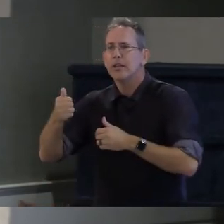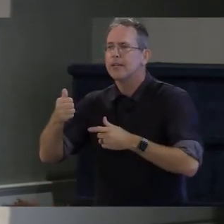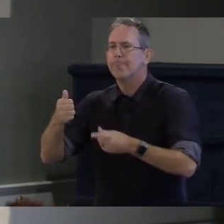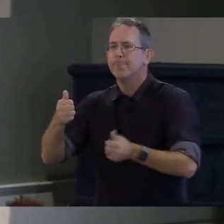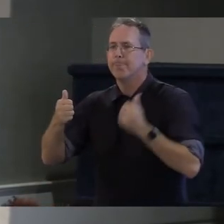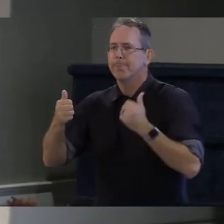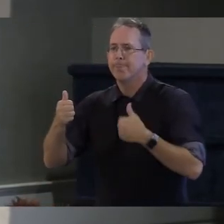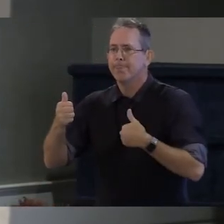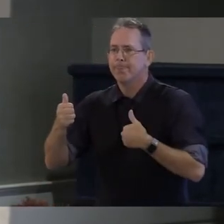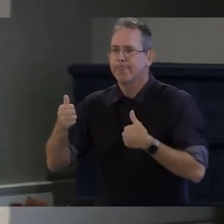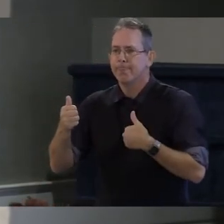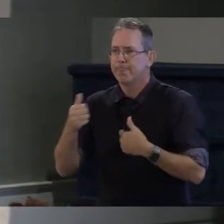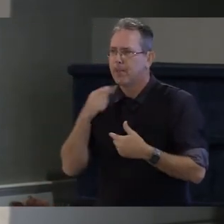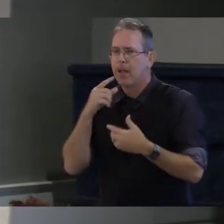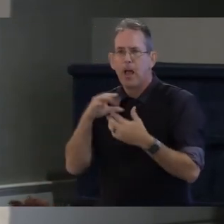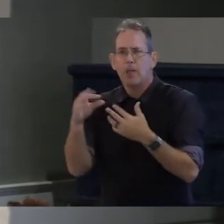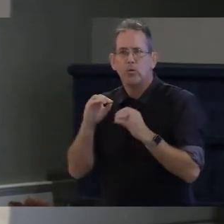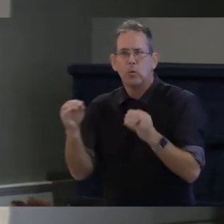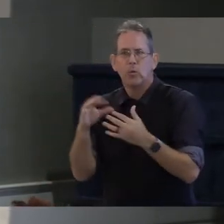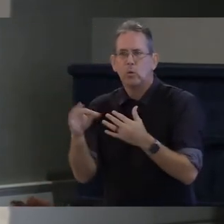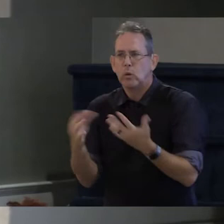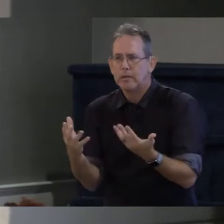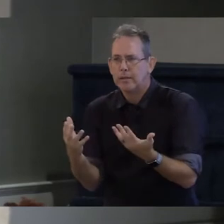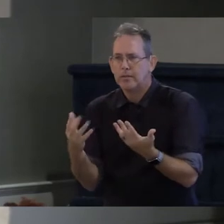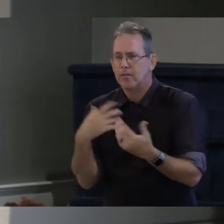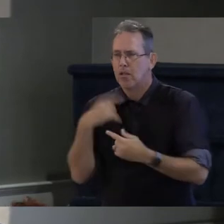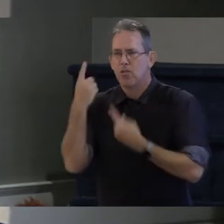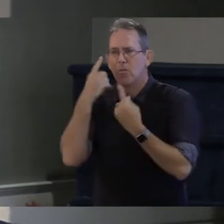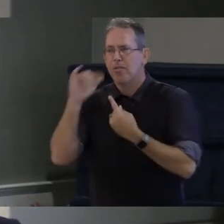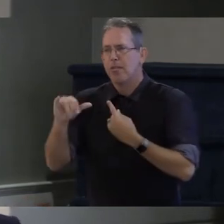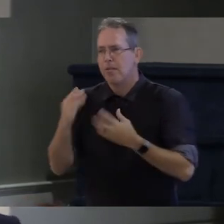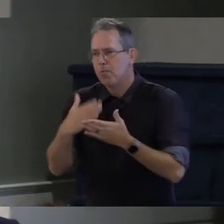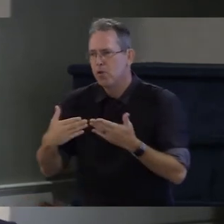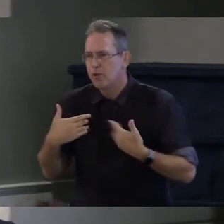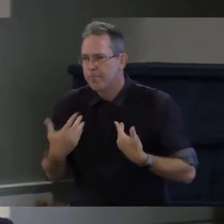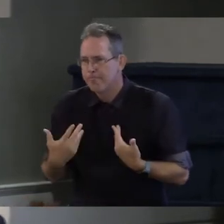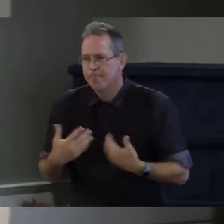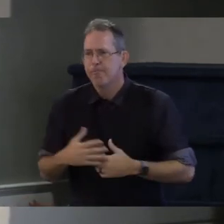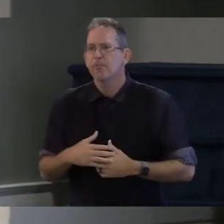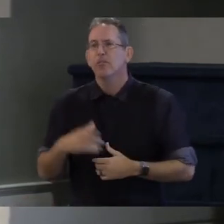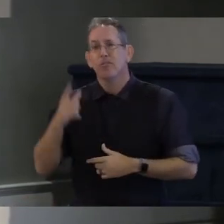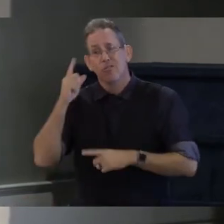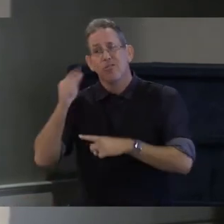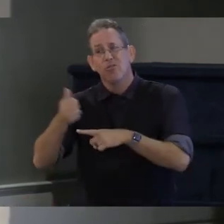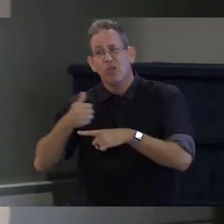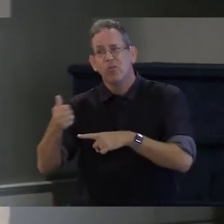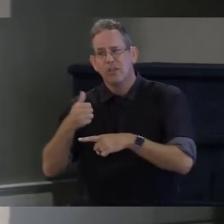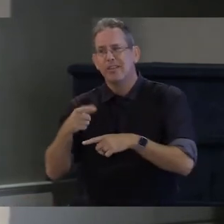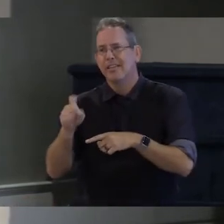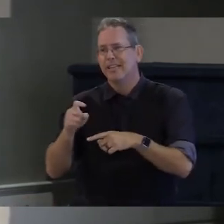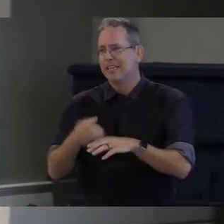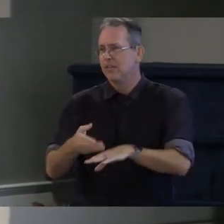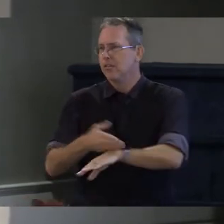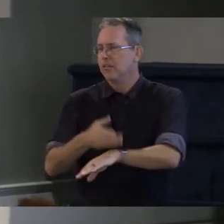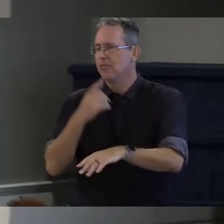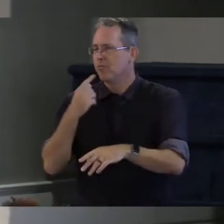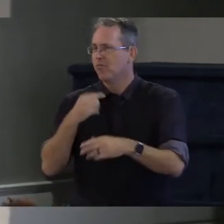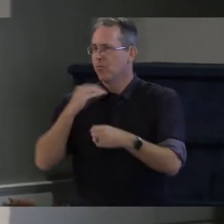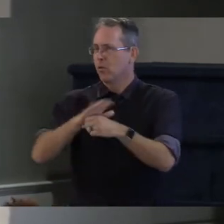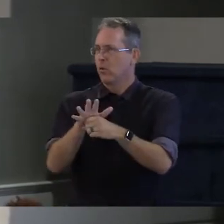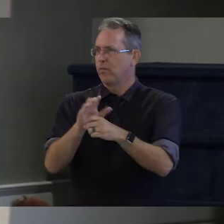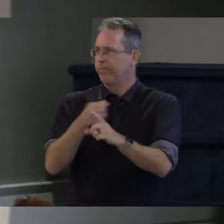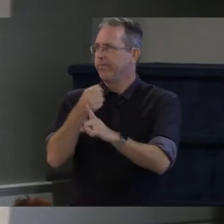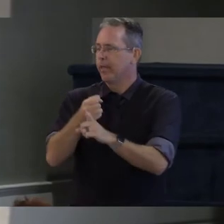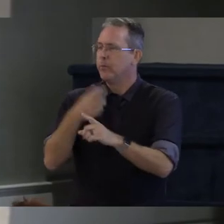now and i think that's an important consideration as we think about also meeting the transportation needs coming out of the pandemic but attendant care is extremely important